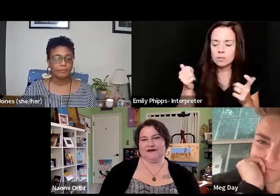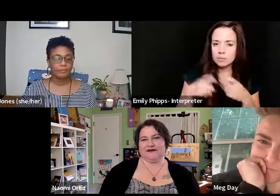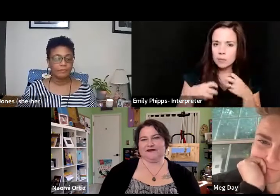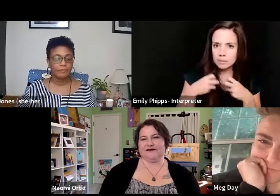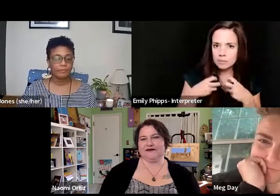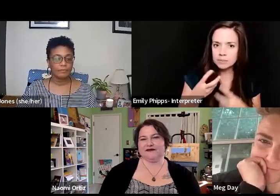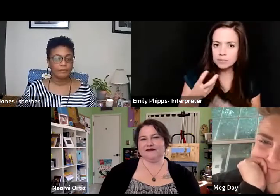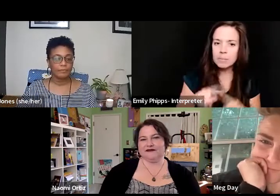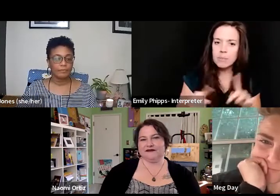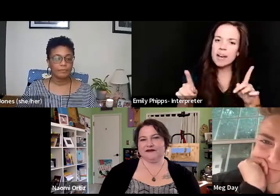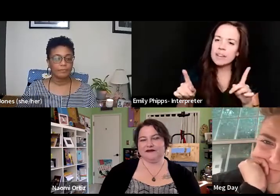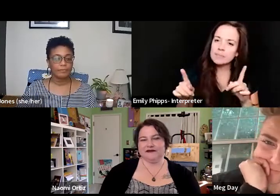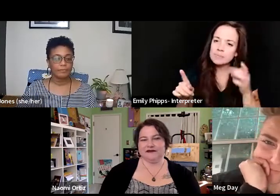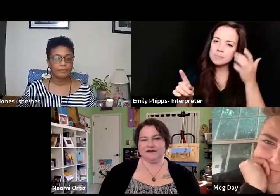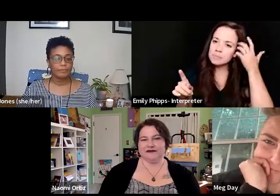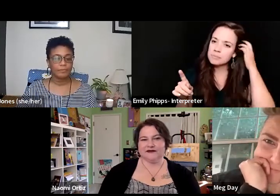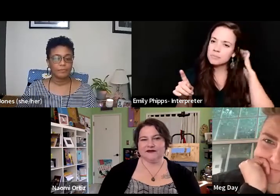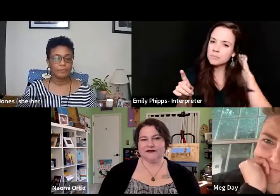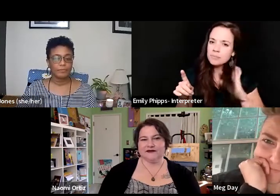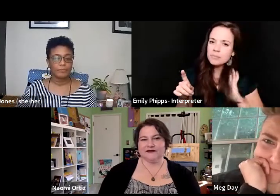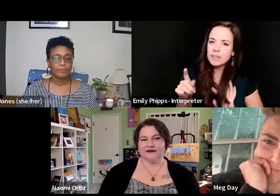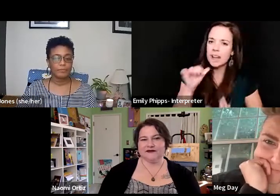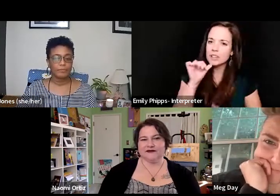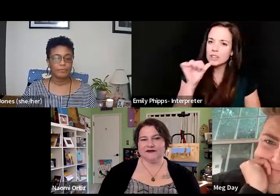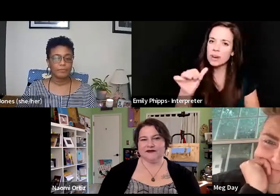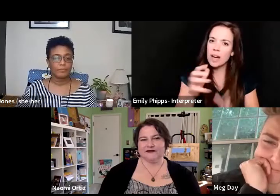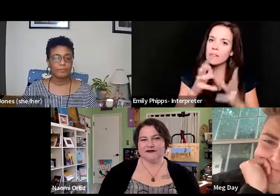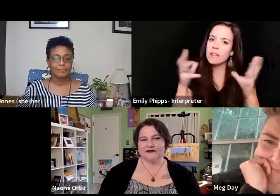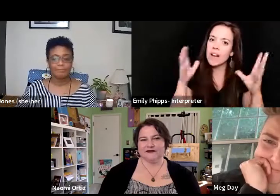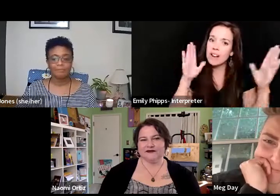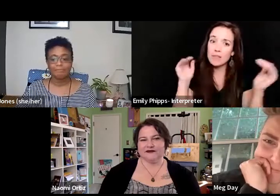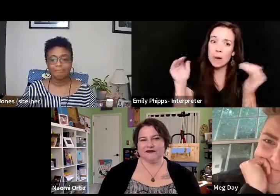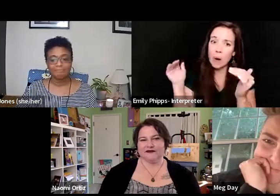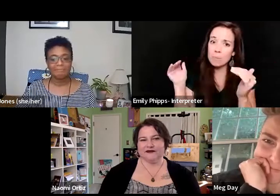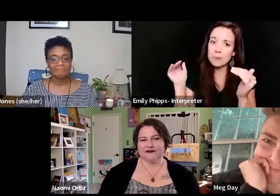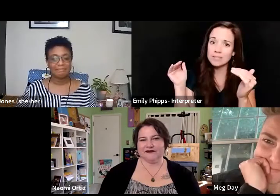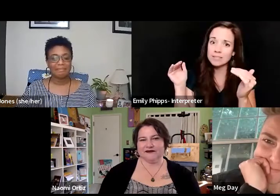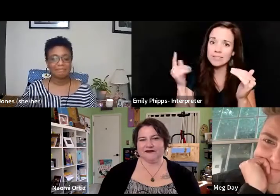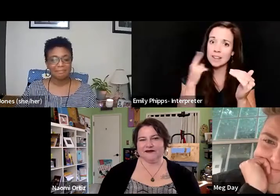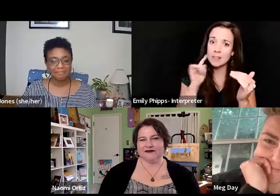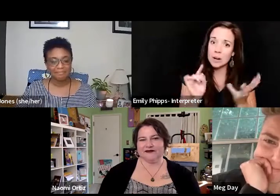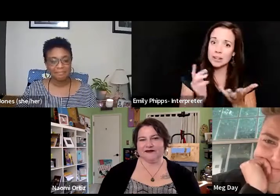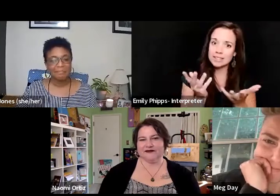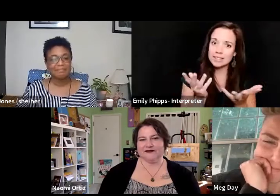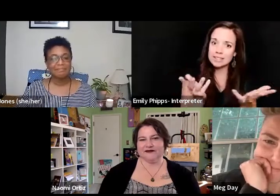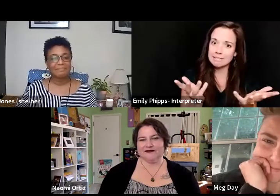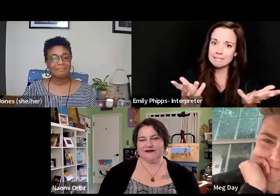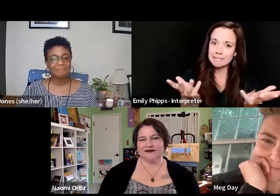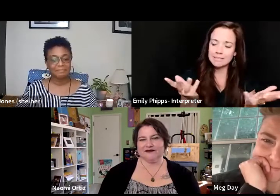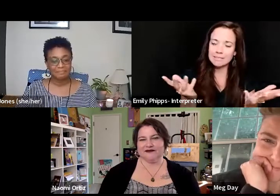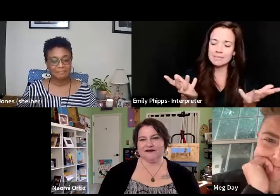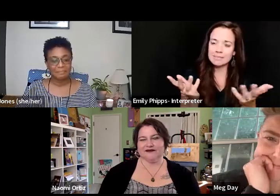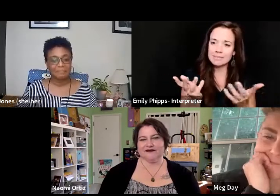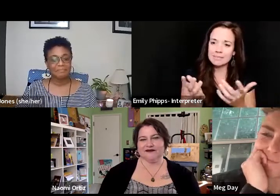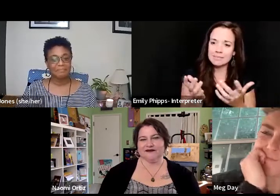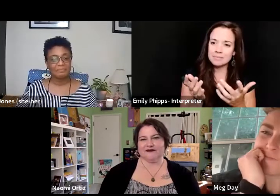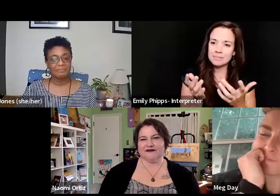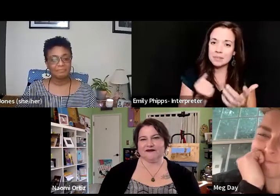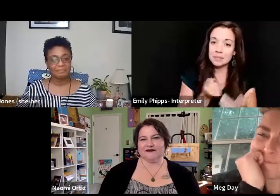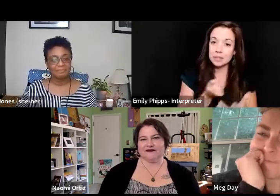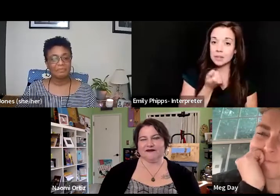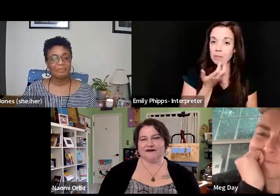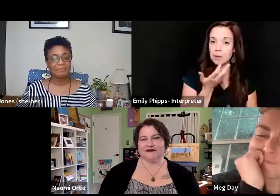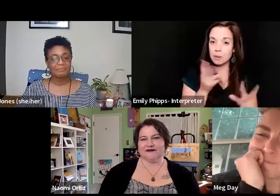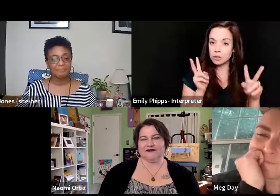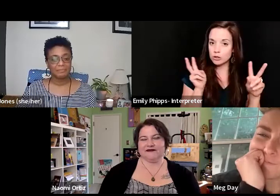But I really don't have a lot of hope for like, you know, the poetry community